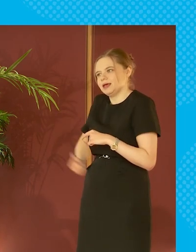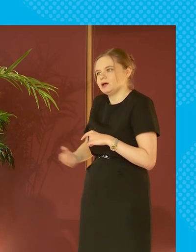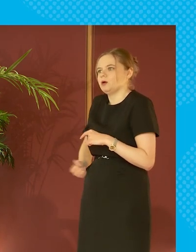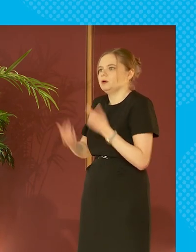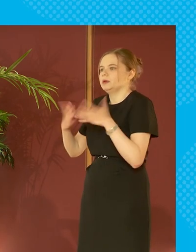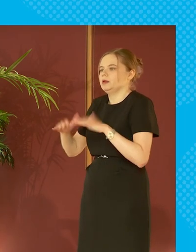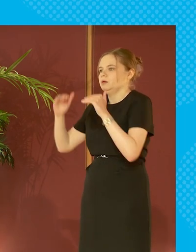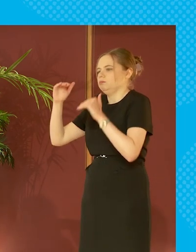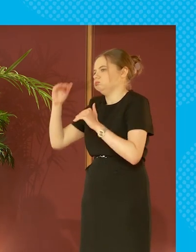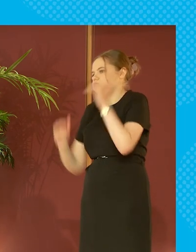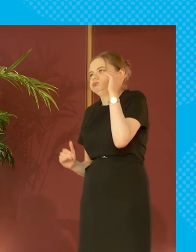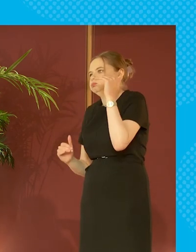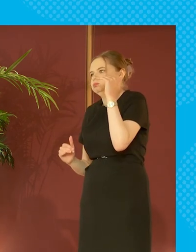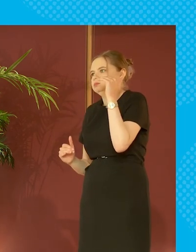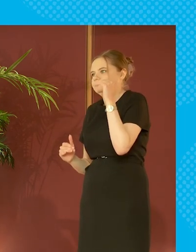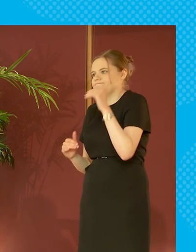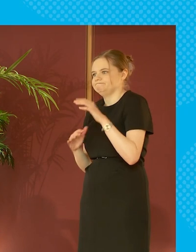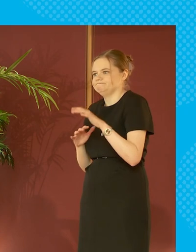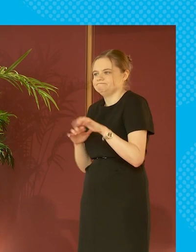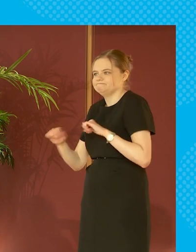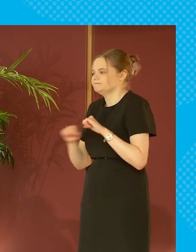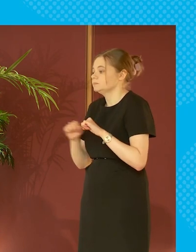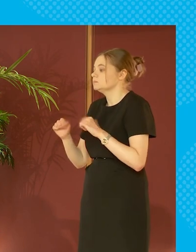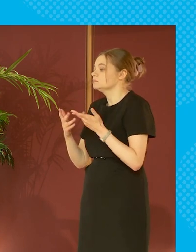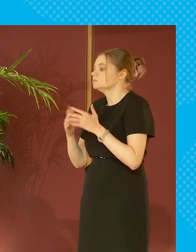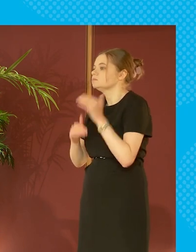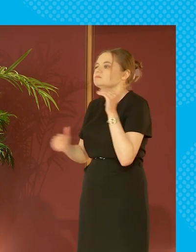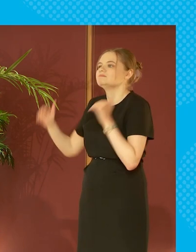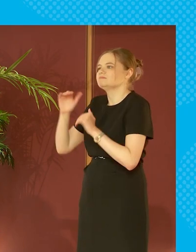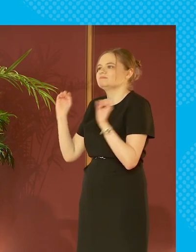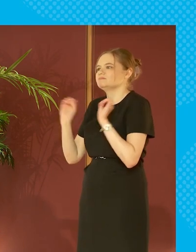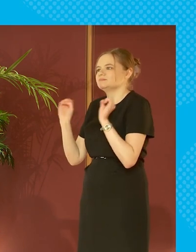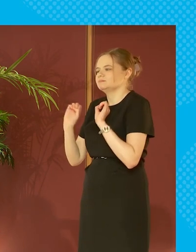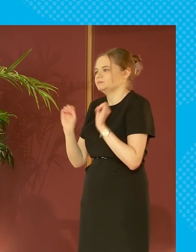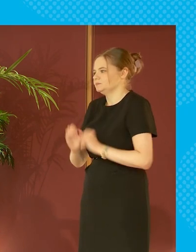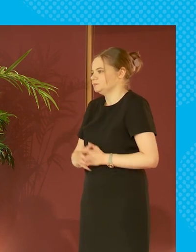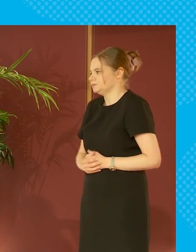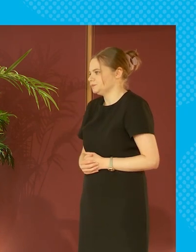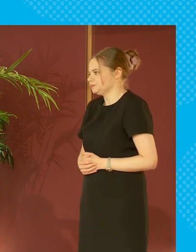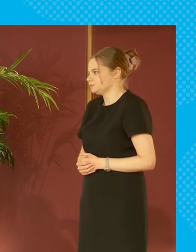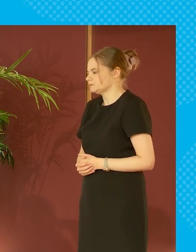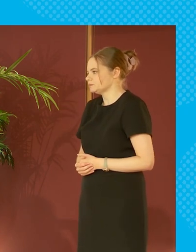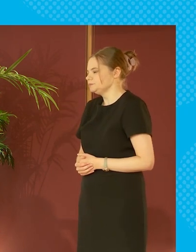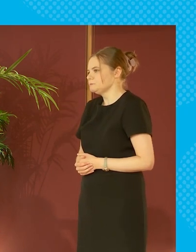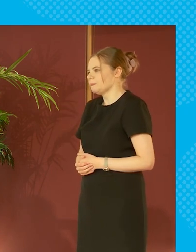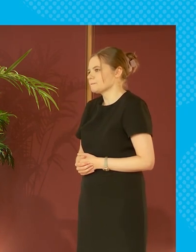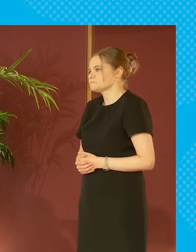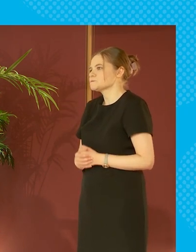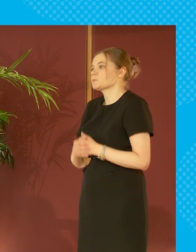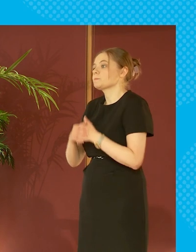incomes have been extremely low and and have not really risen for most of the last since austerity so